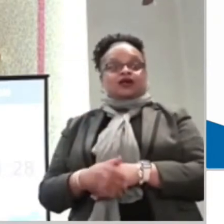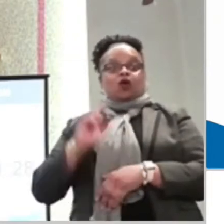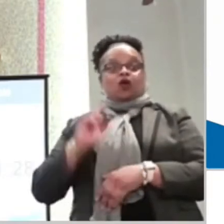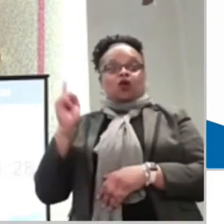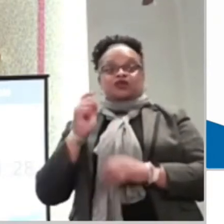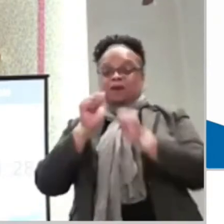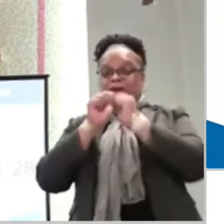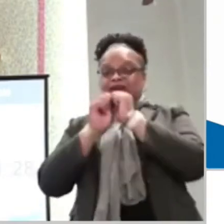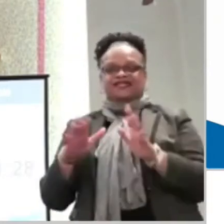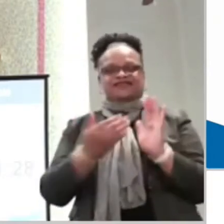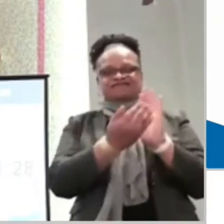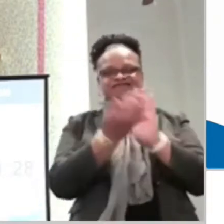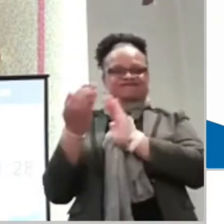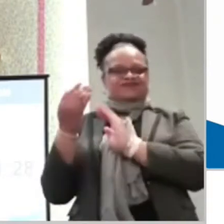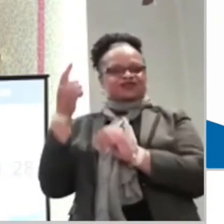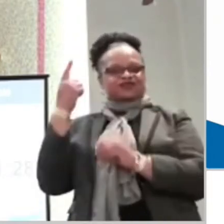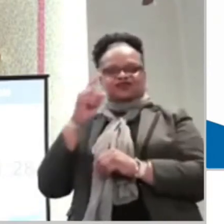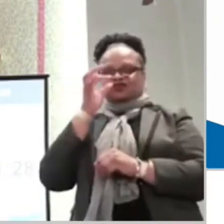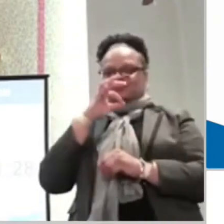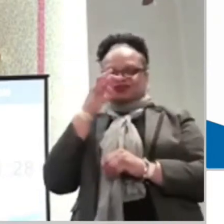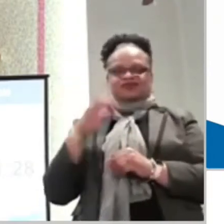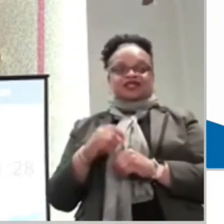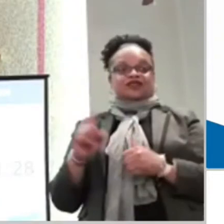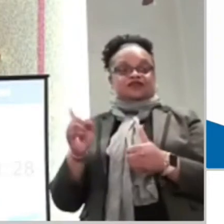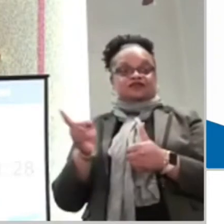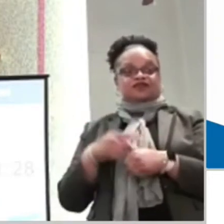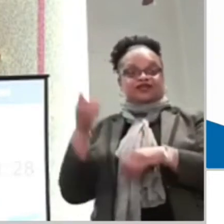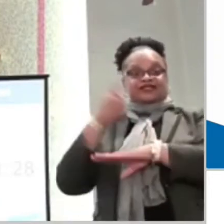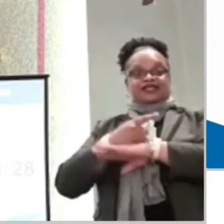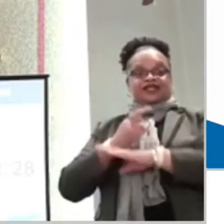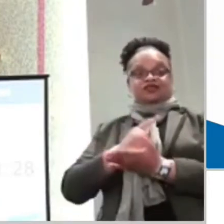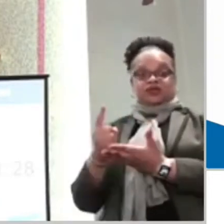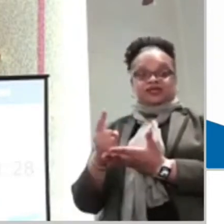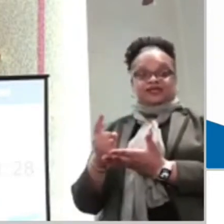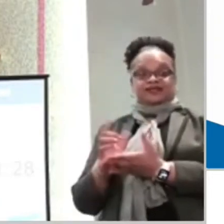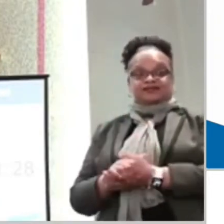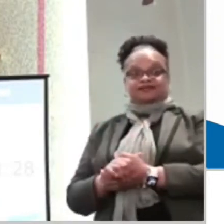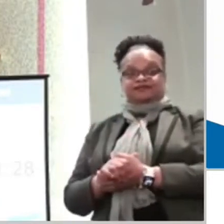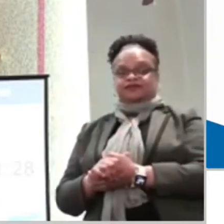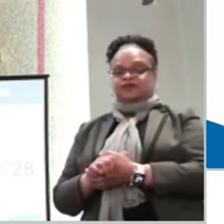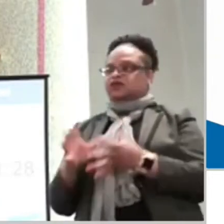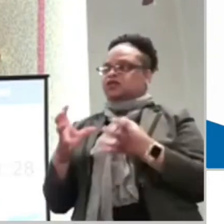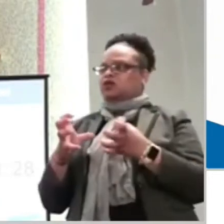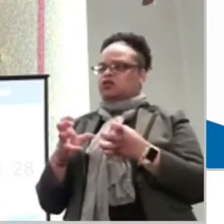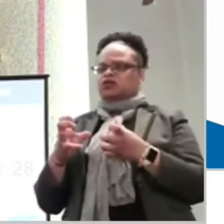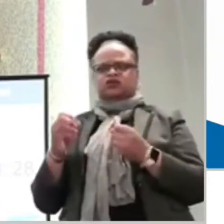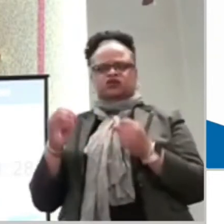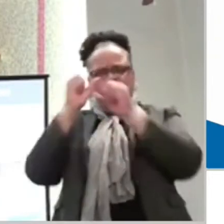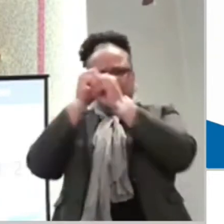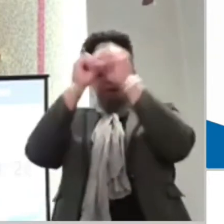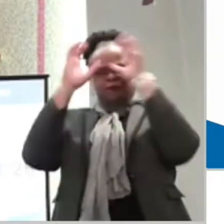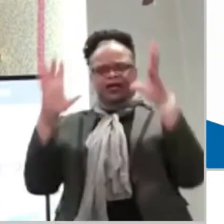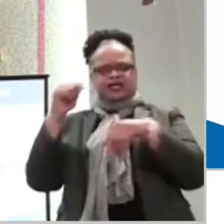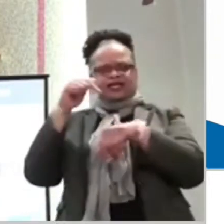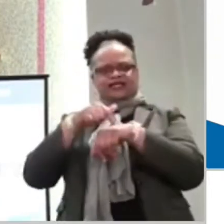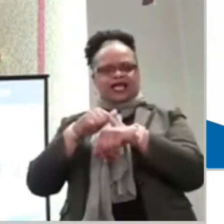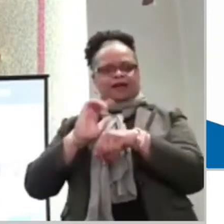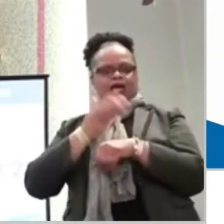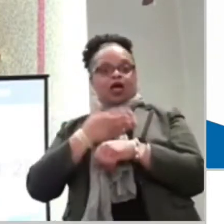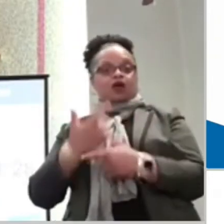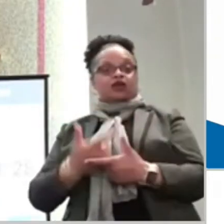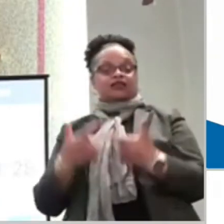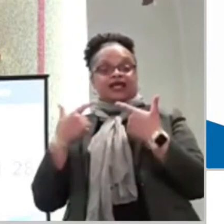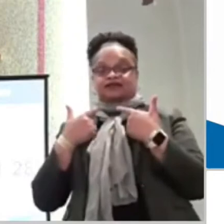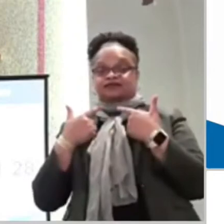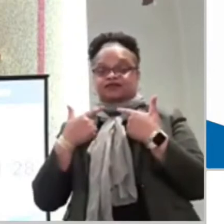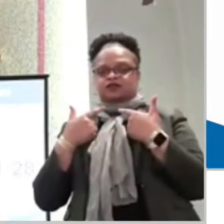blessing to be before you for the Lord's Supper on the first day of the week. I want us to really picture a time in our life in which